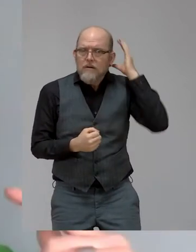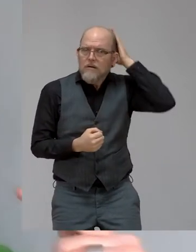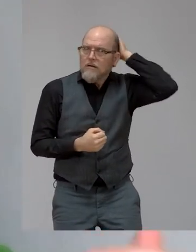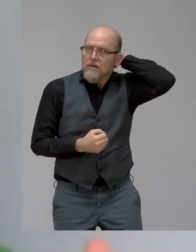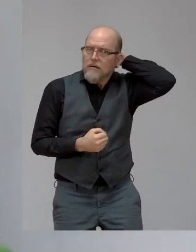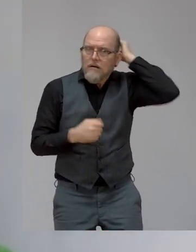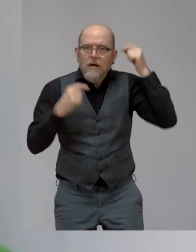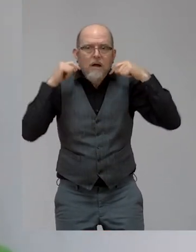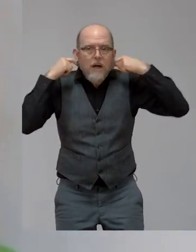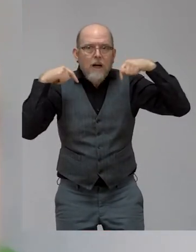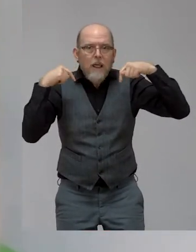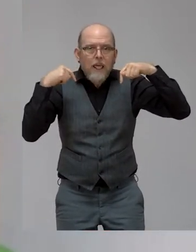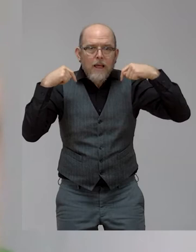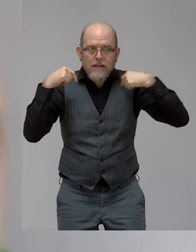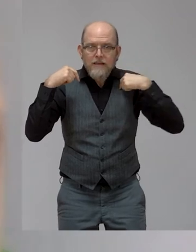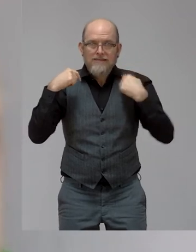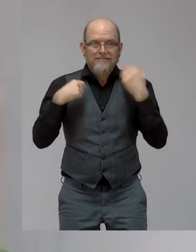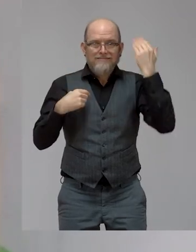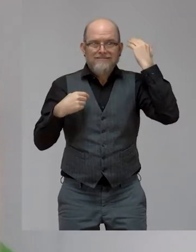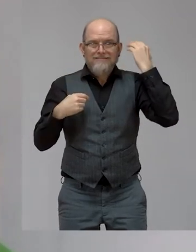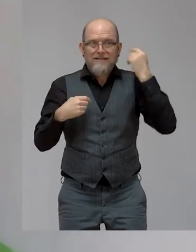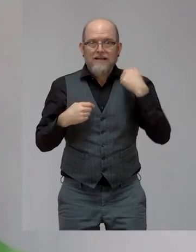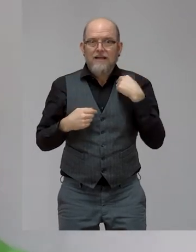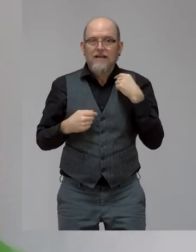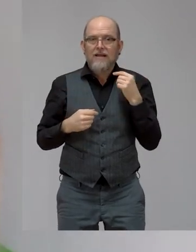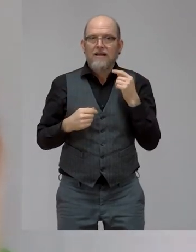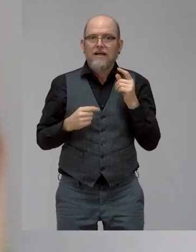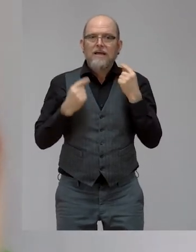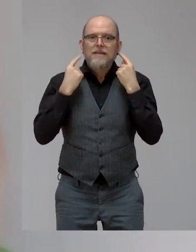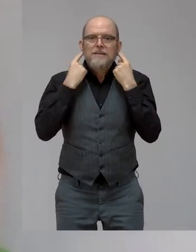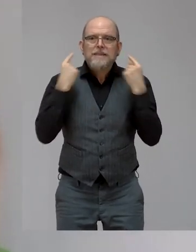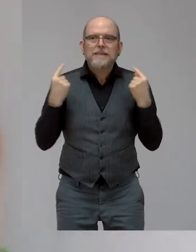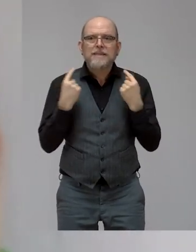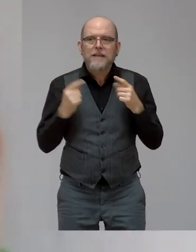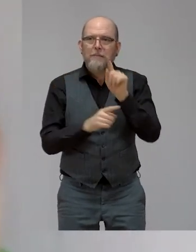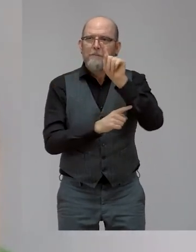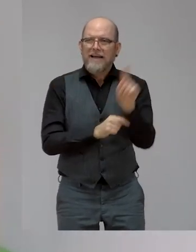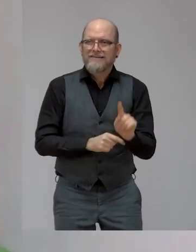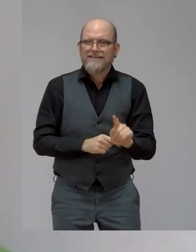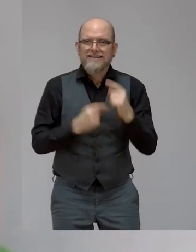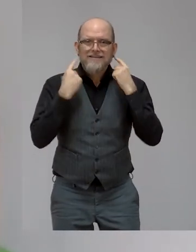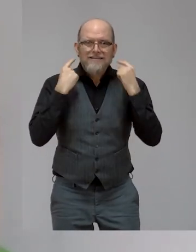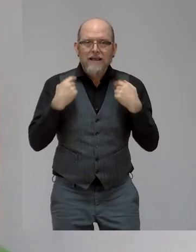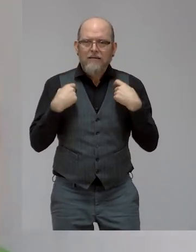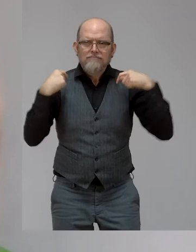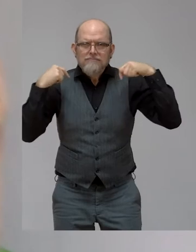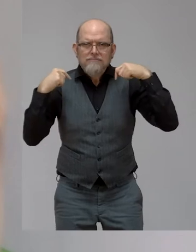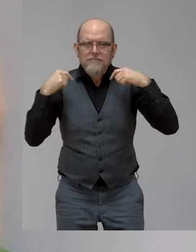earrings that look, they're electric yellow and look like a lightning bolt. And all the way in my life of making dreams happen,